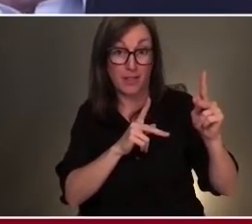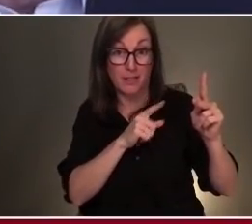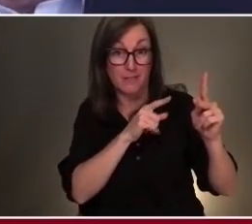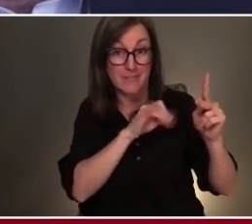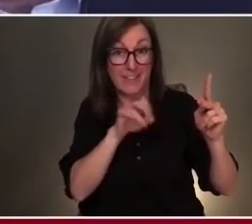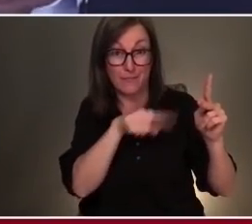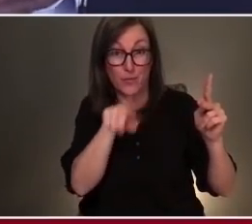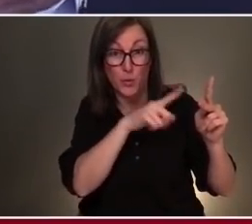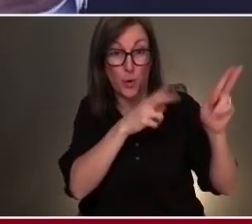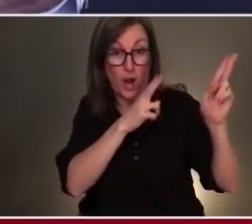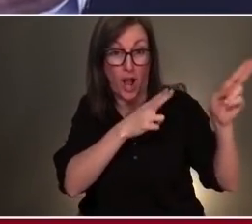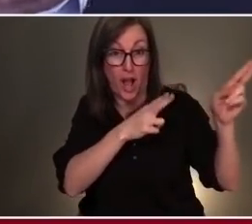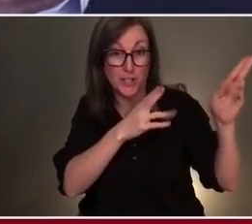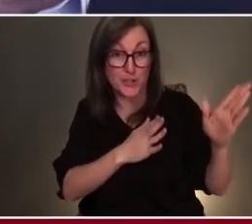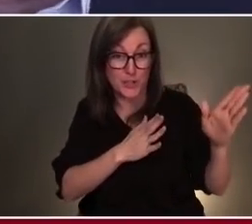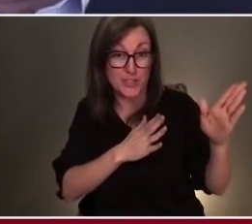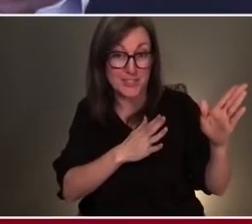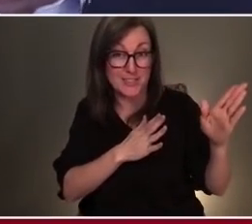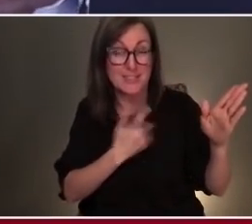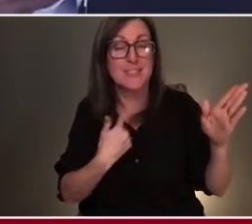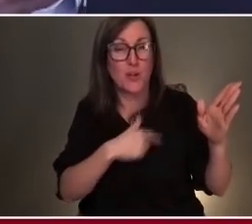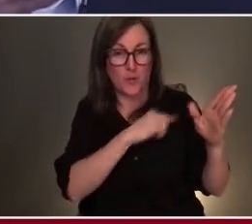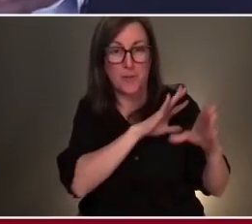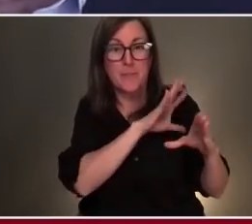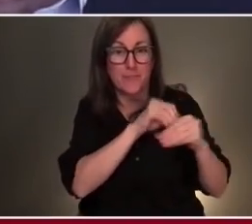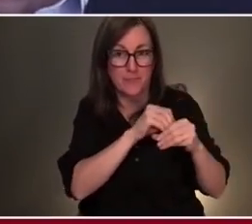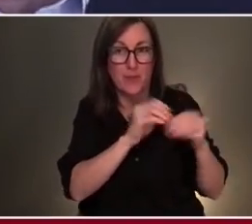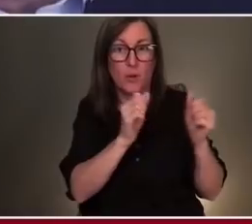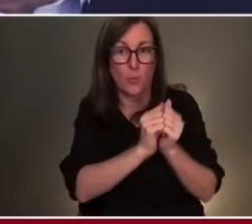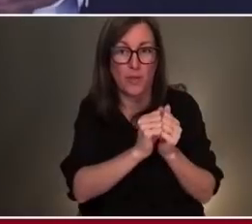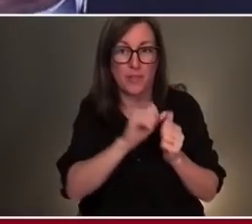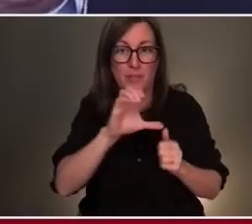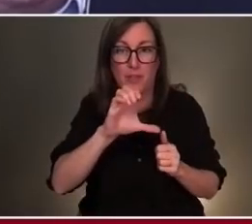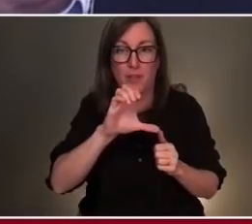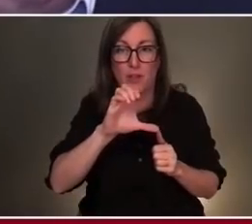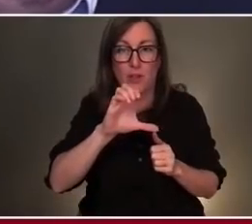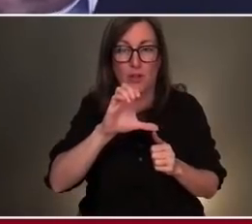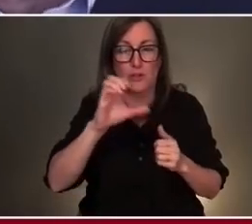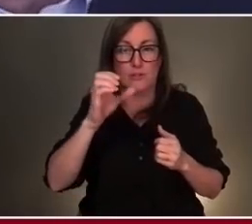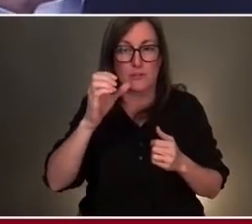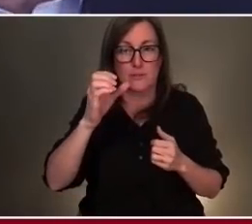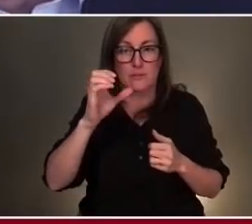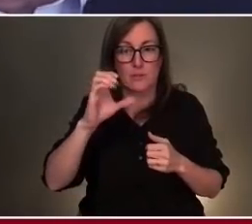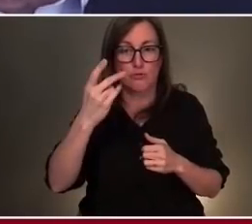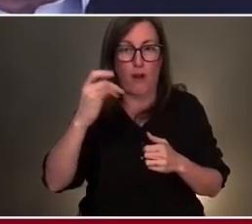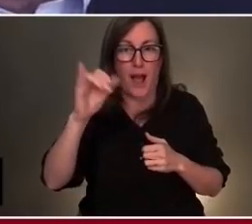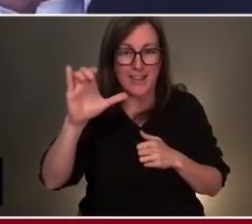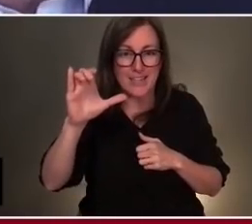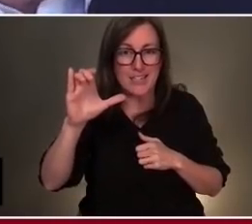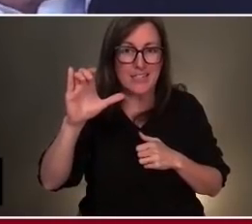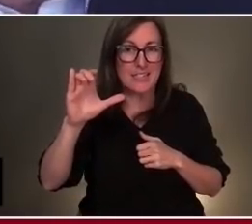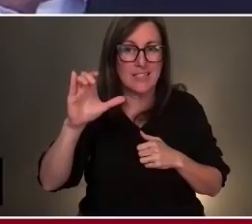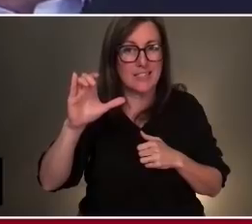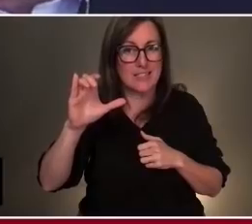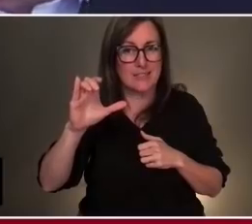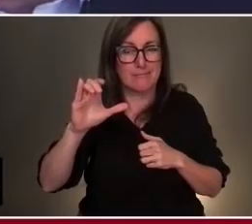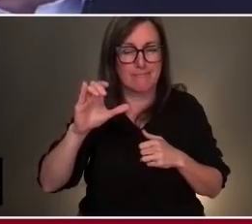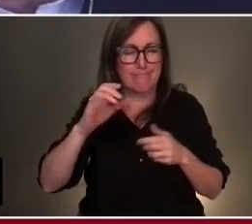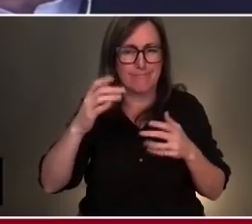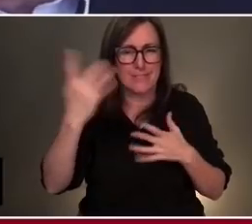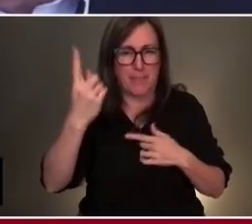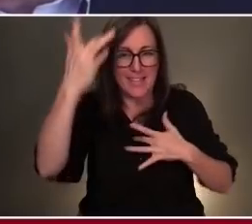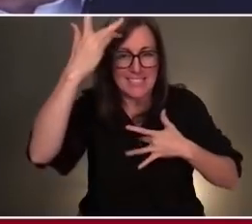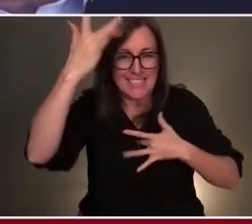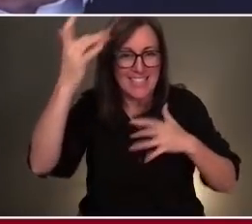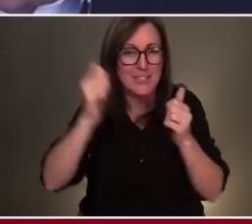know that we've been very involved with chronic wasting disease, this prion-related disease in white-tailed deer, which we worry very much